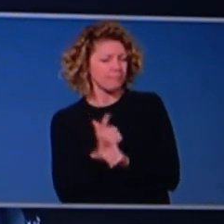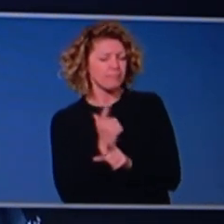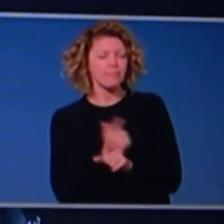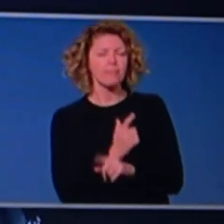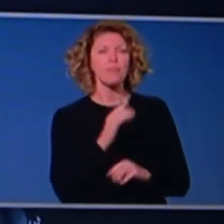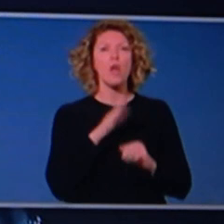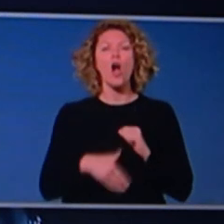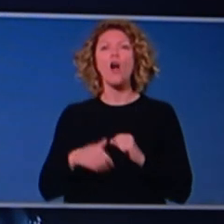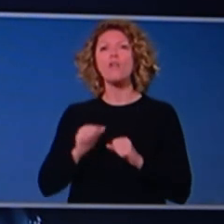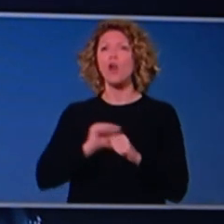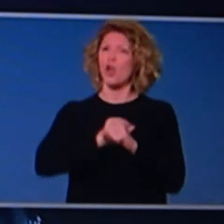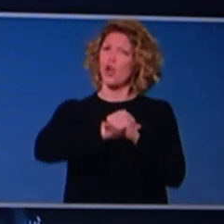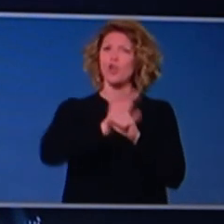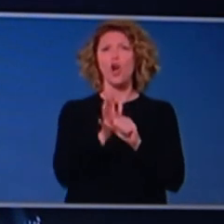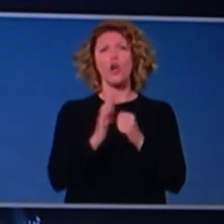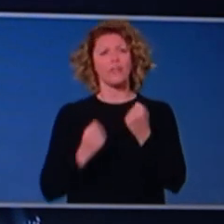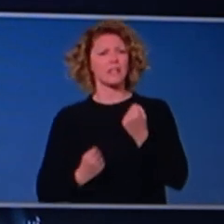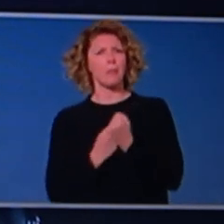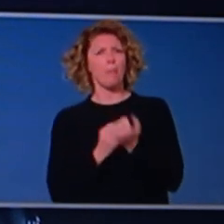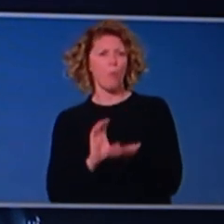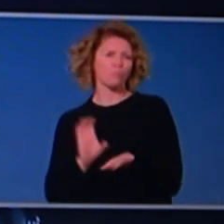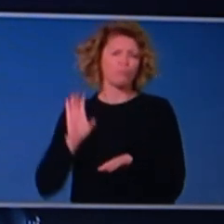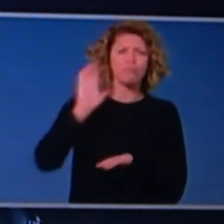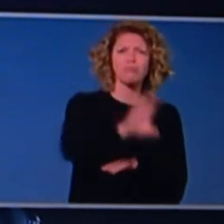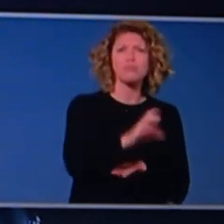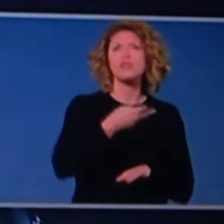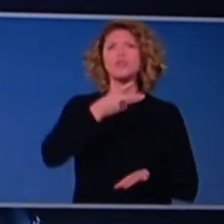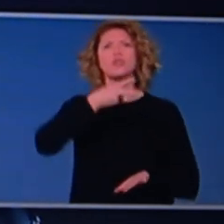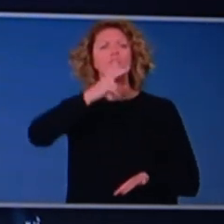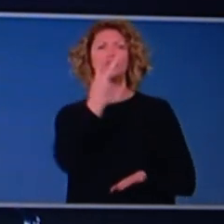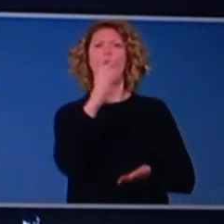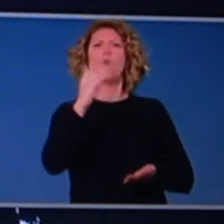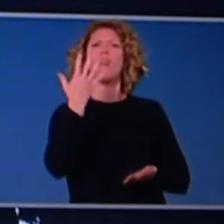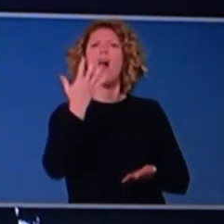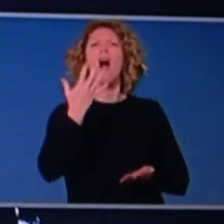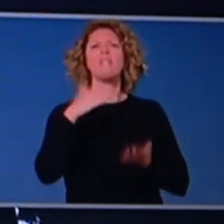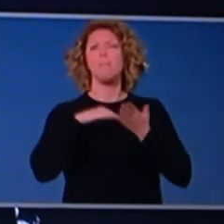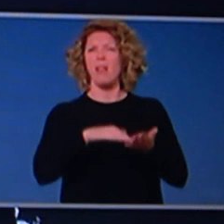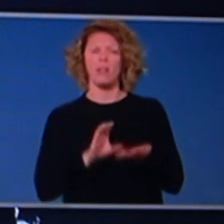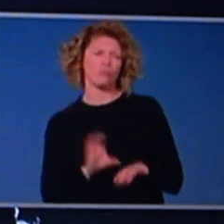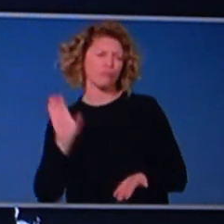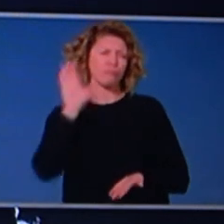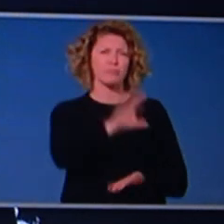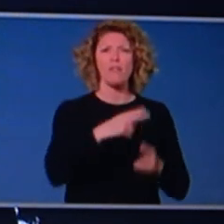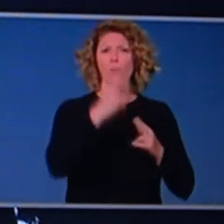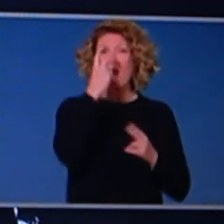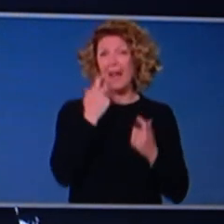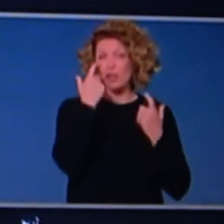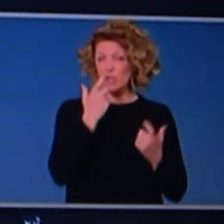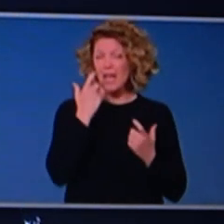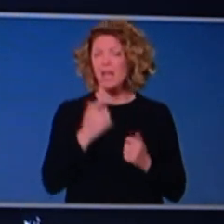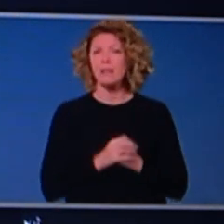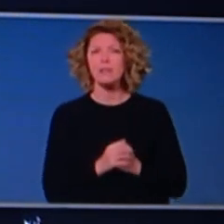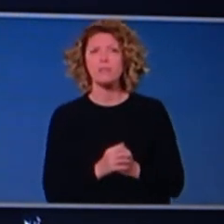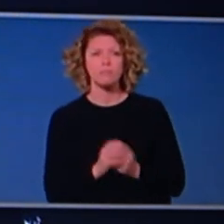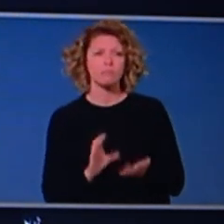a COVID-specific support payment of $205 million across the sector. The sector will understand this more